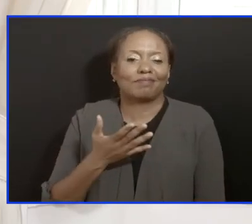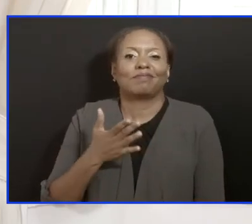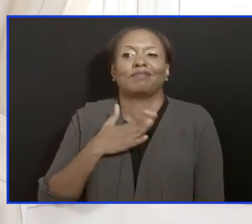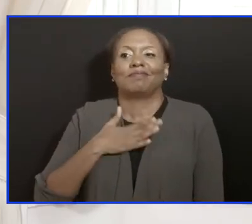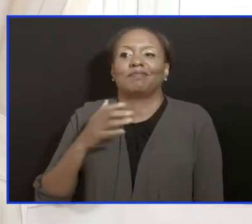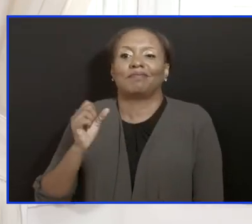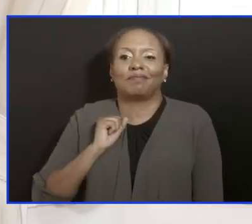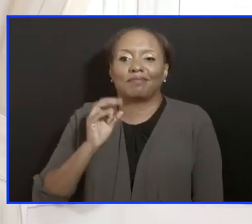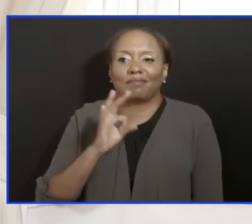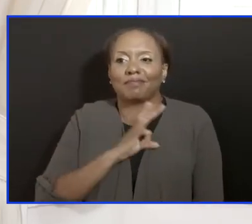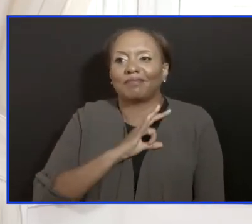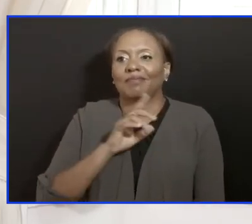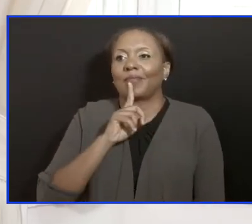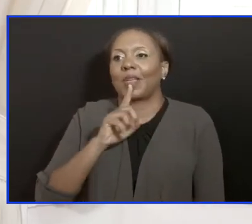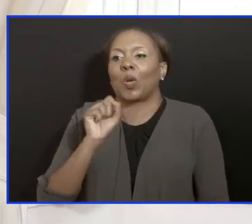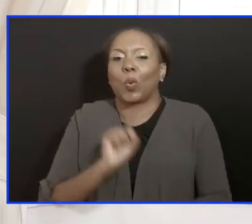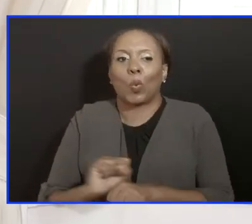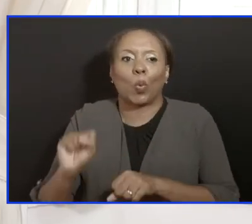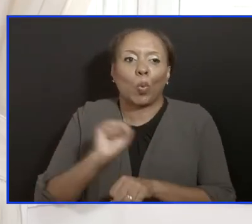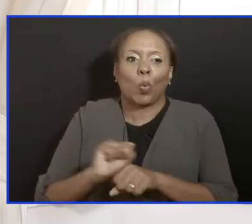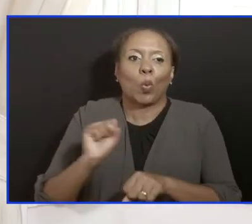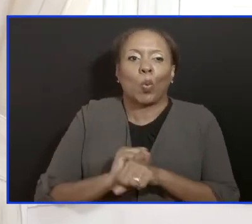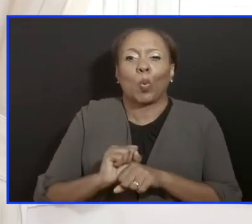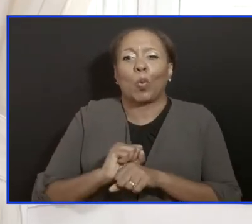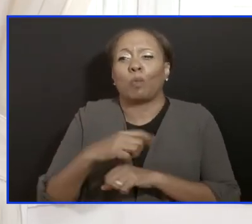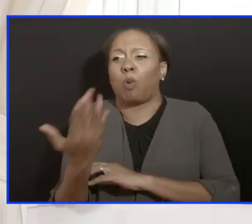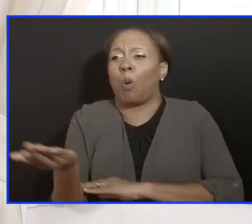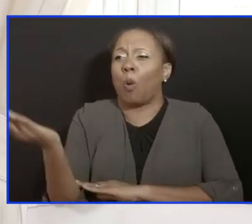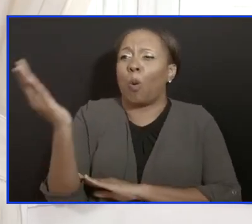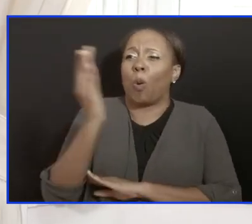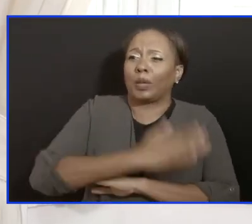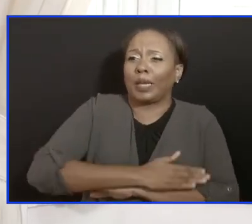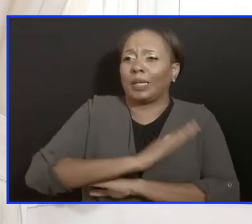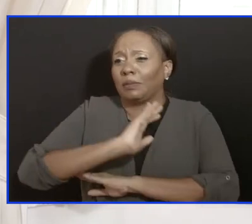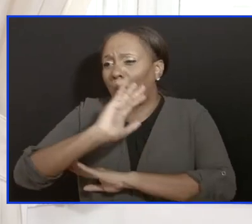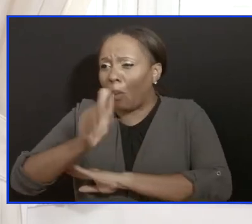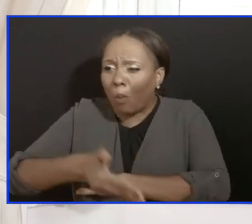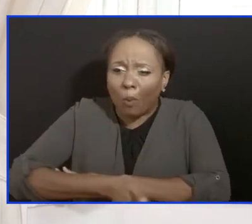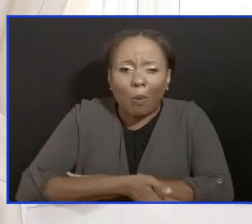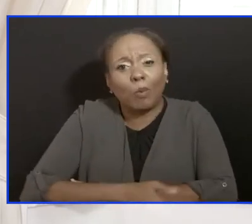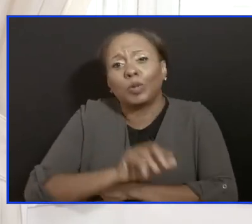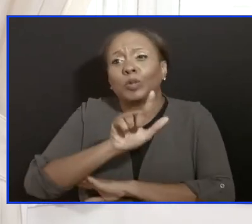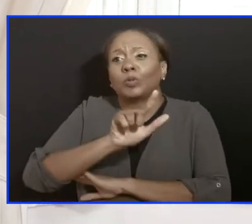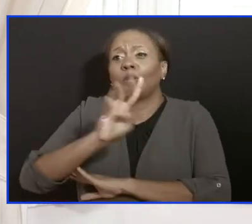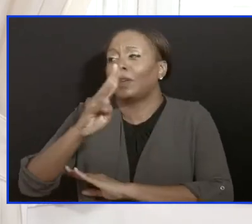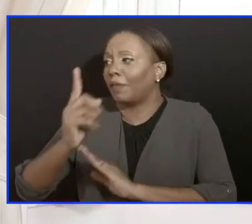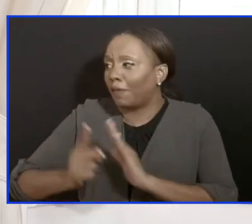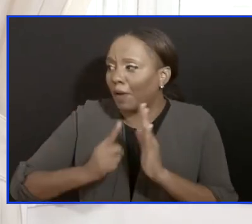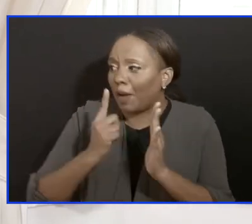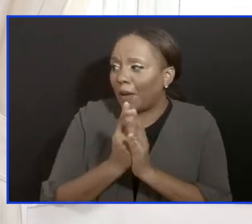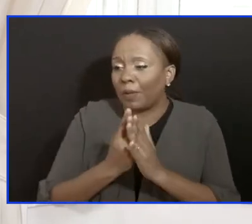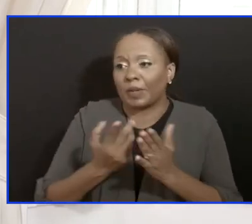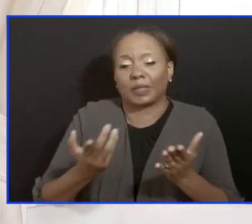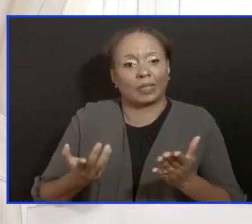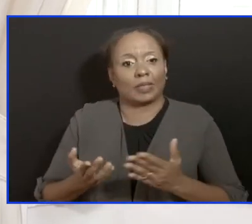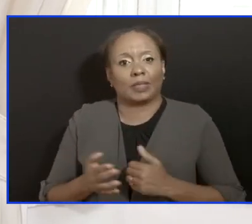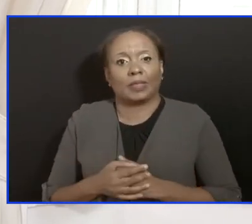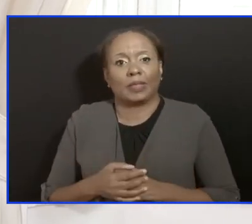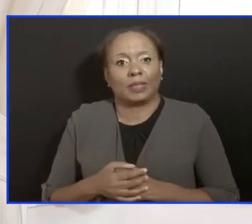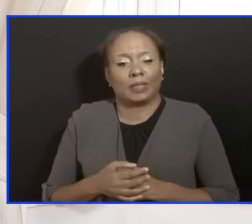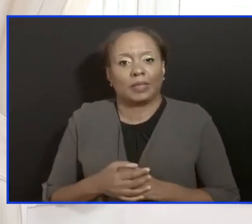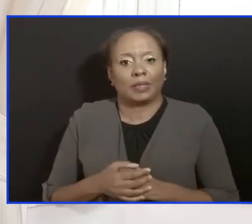24 hours around the clock. These would be our medical assessors, our home assessors,